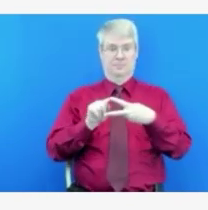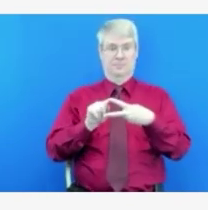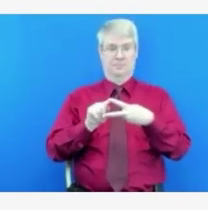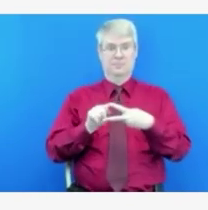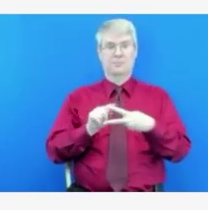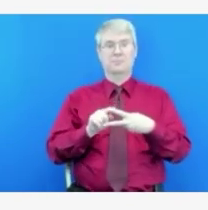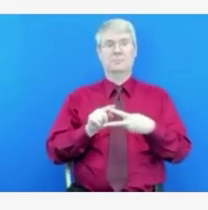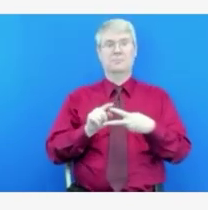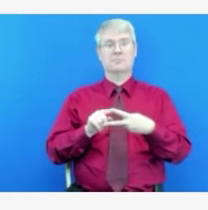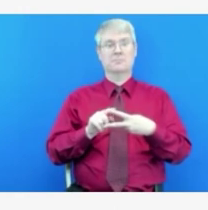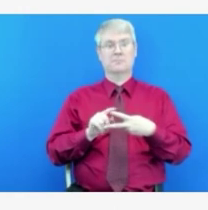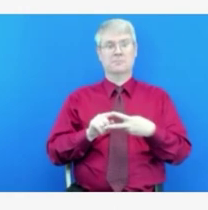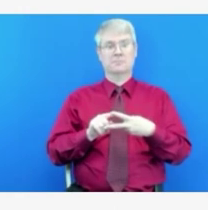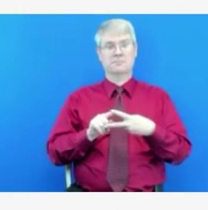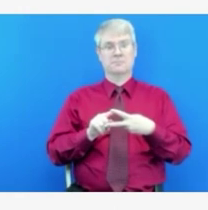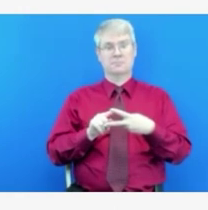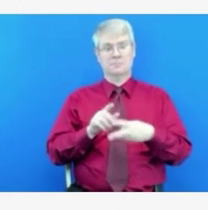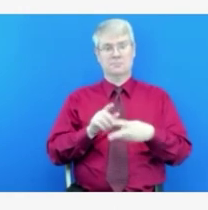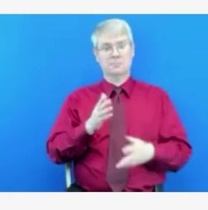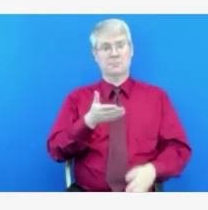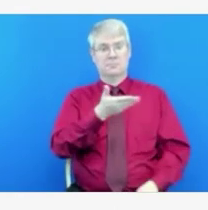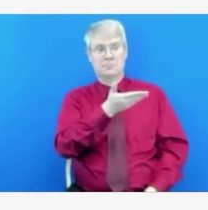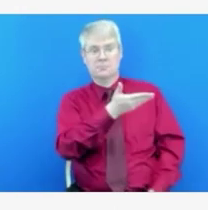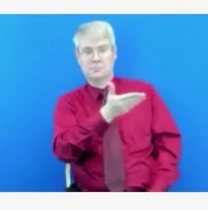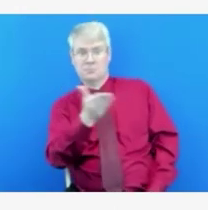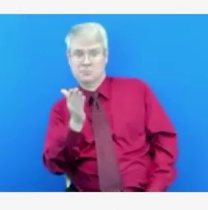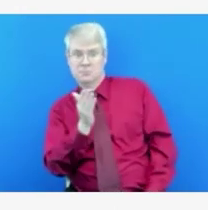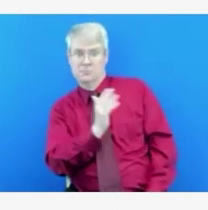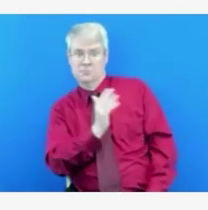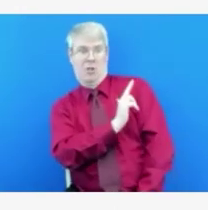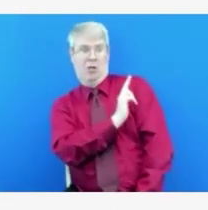high. What are the most likely reasons for this?